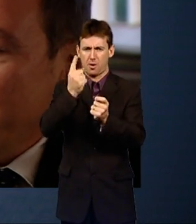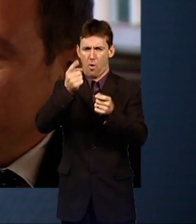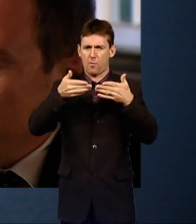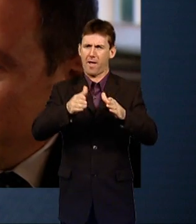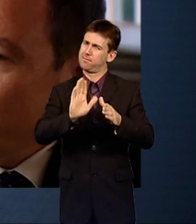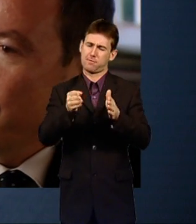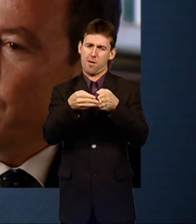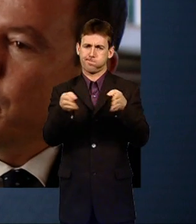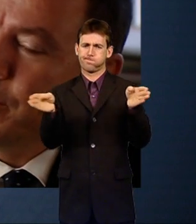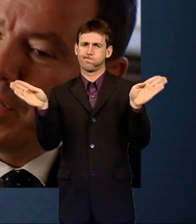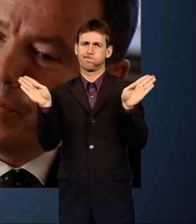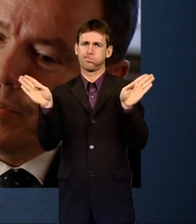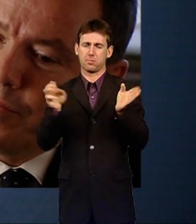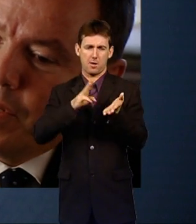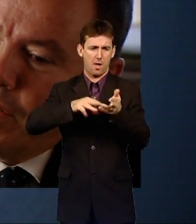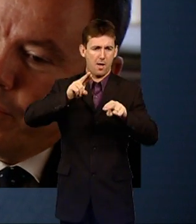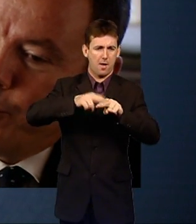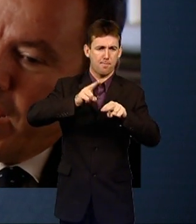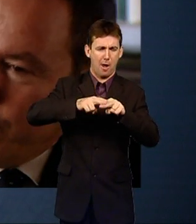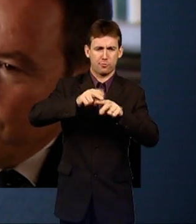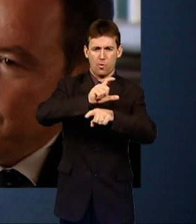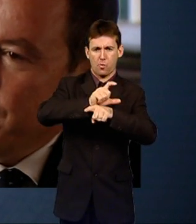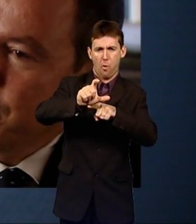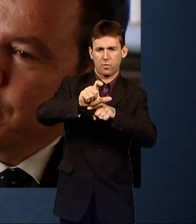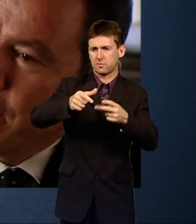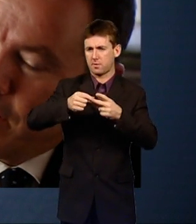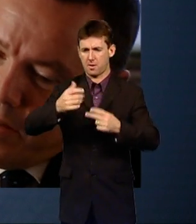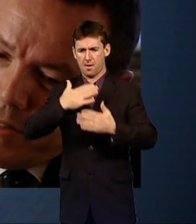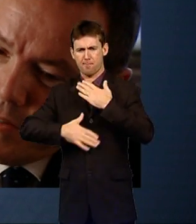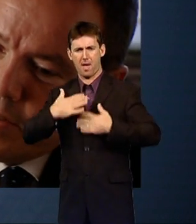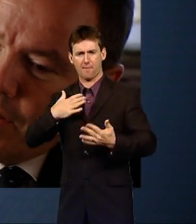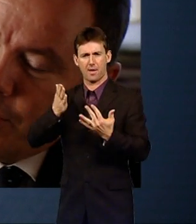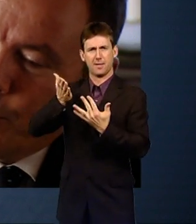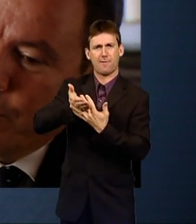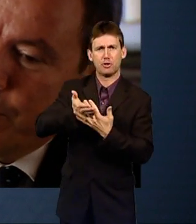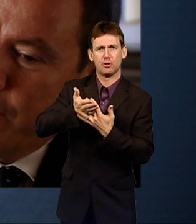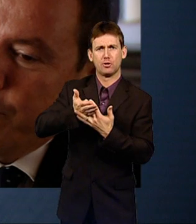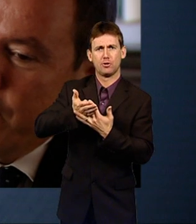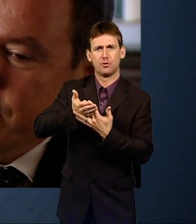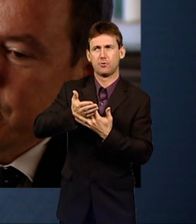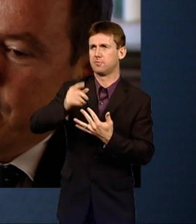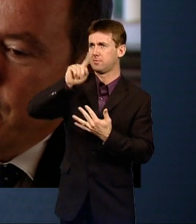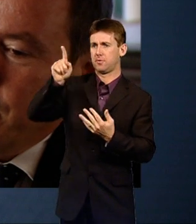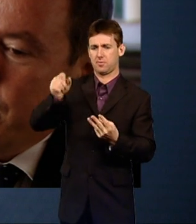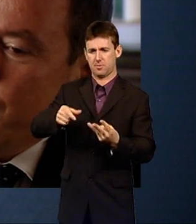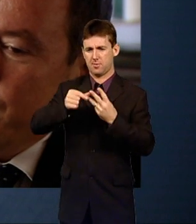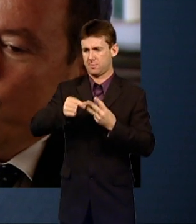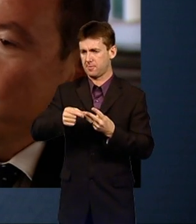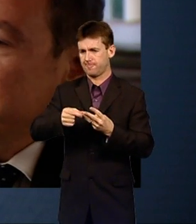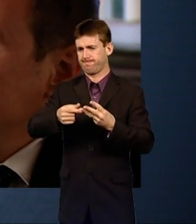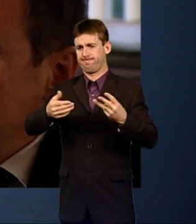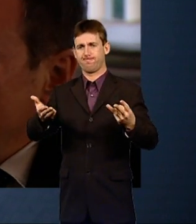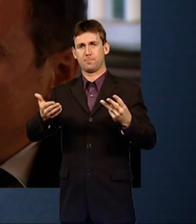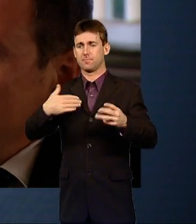use of parent training programs, the use of behavioural interventions of other kinds, that will advise about